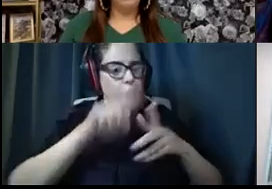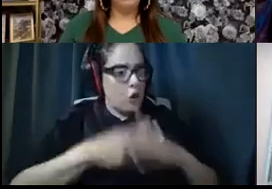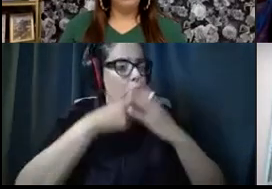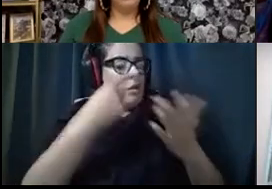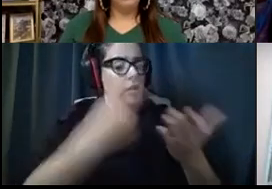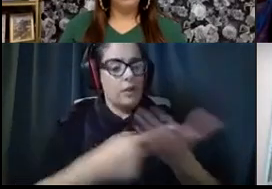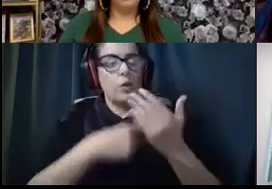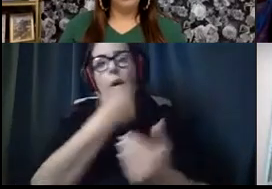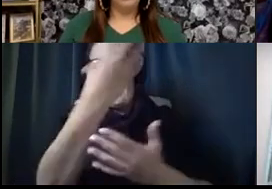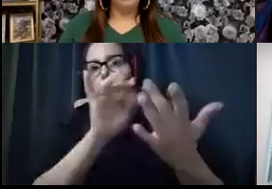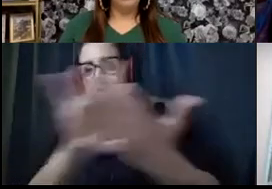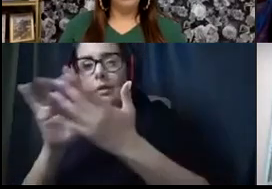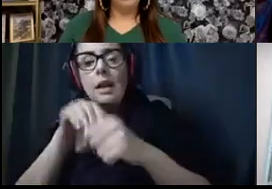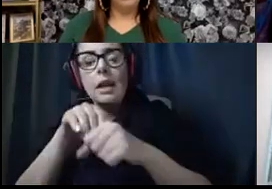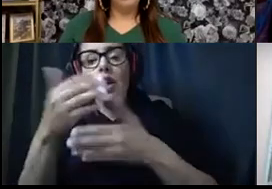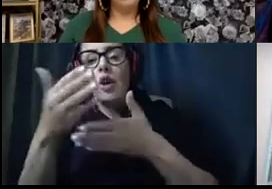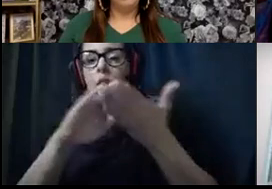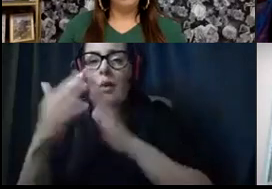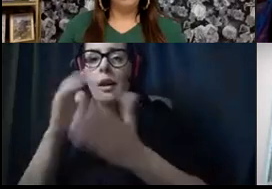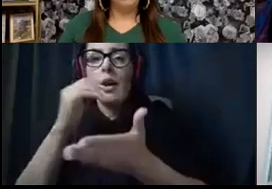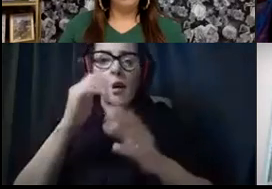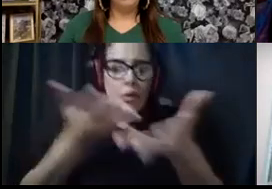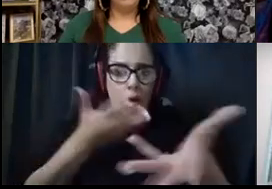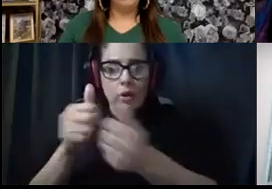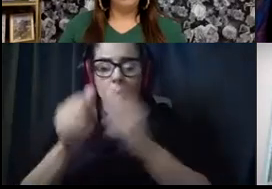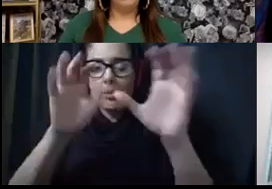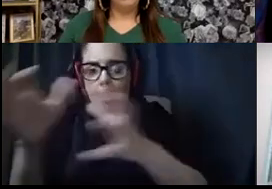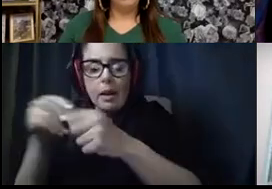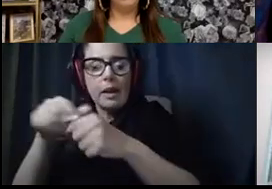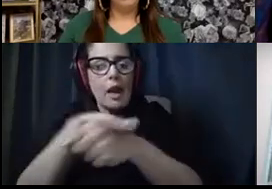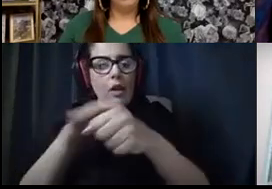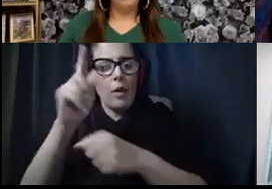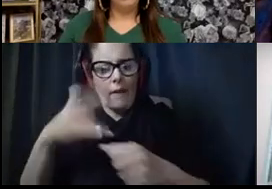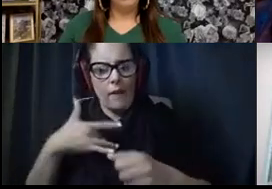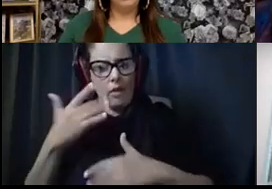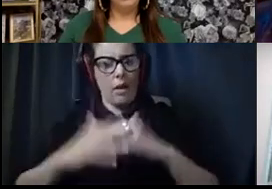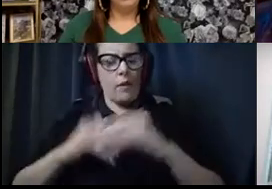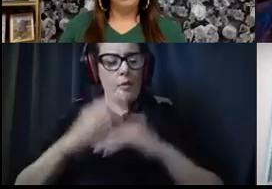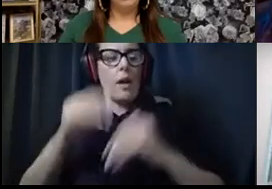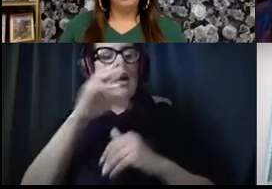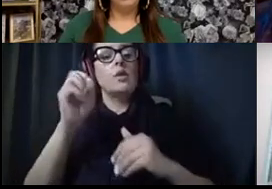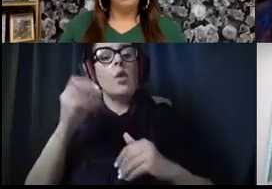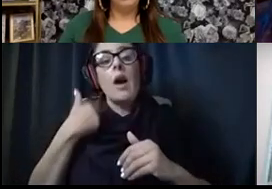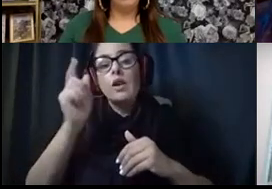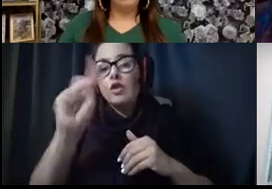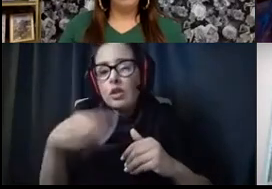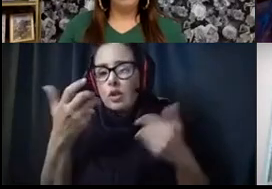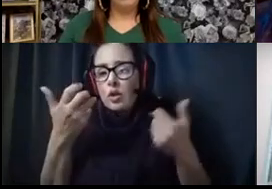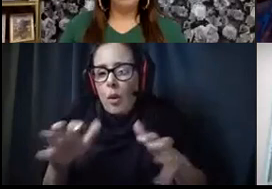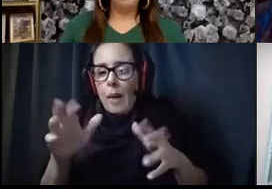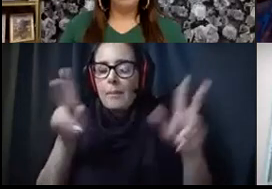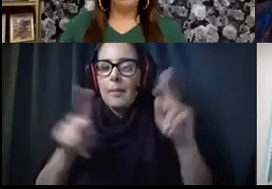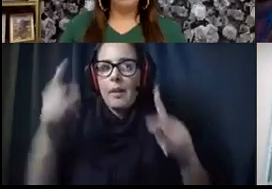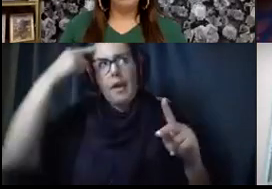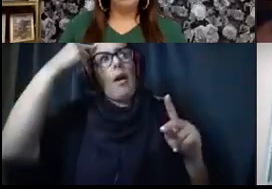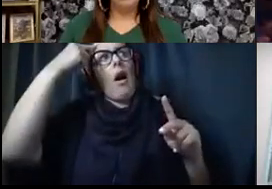out into the community and works with populations in areas where they feel comfortable. And so I just don't want for people to